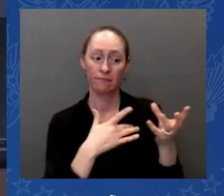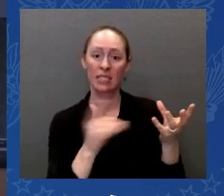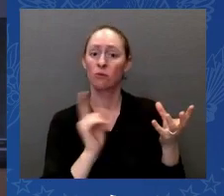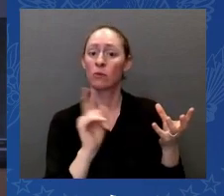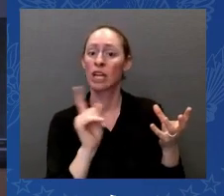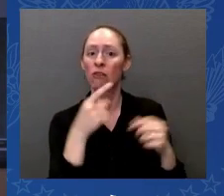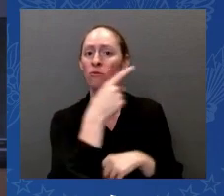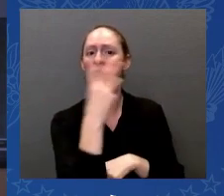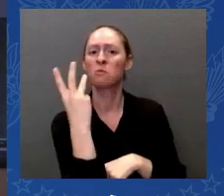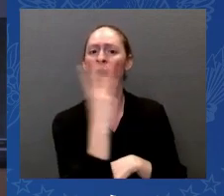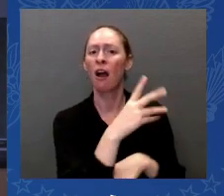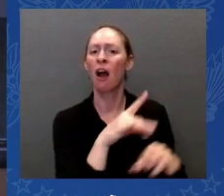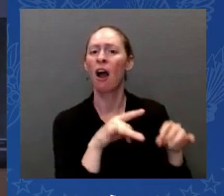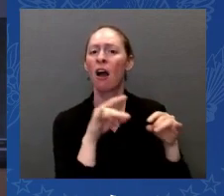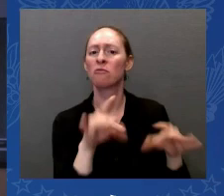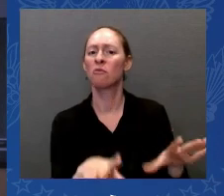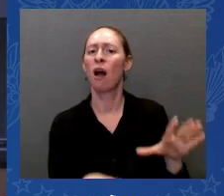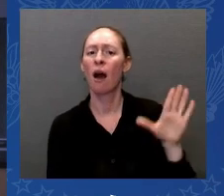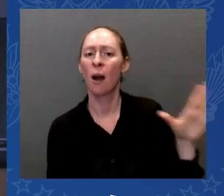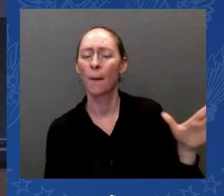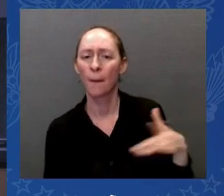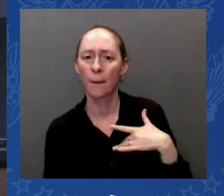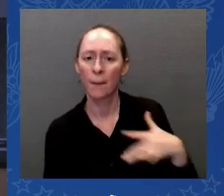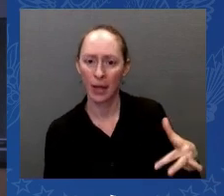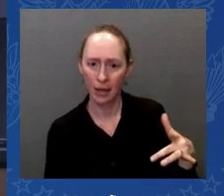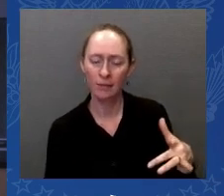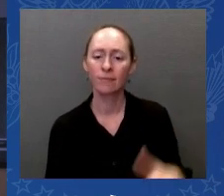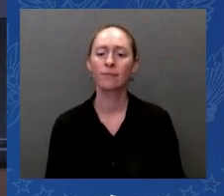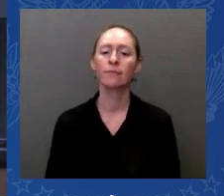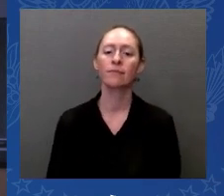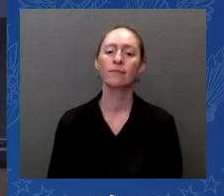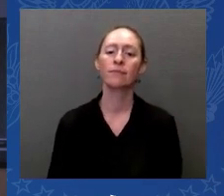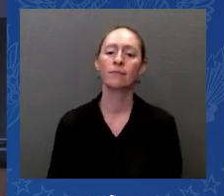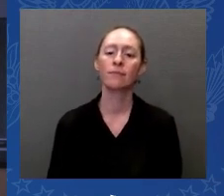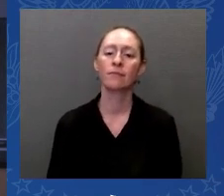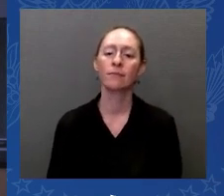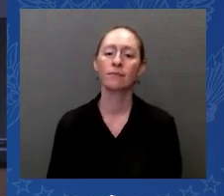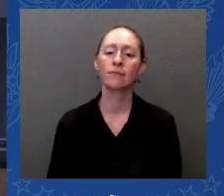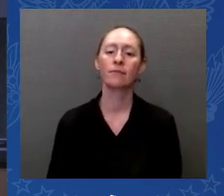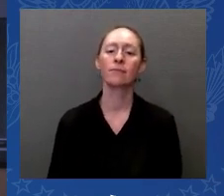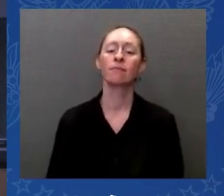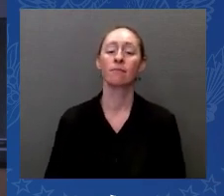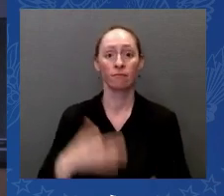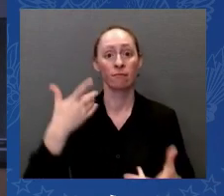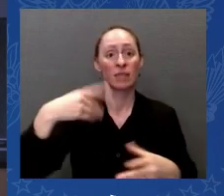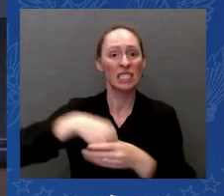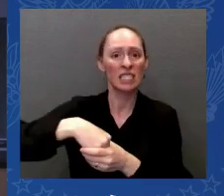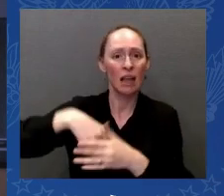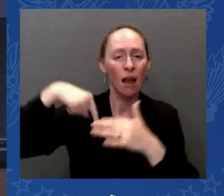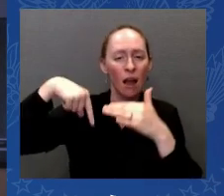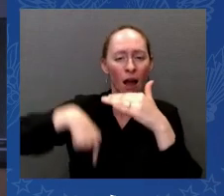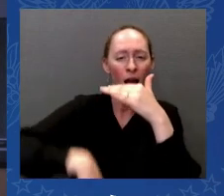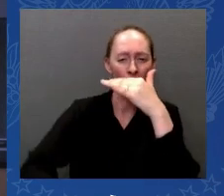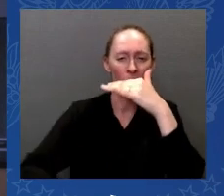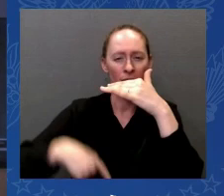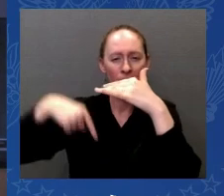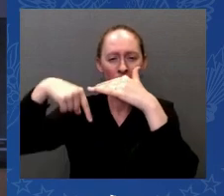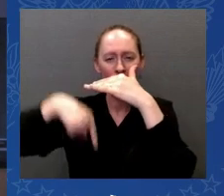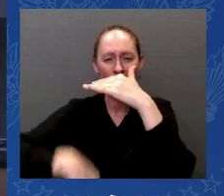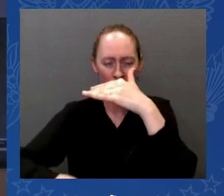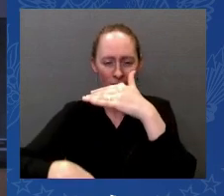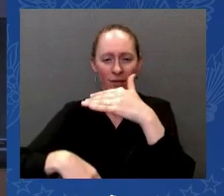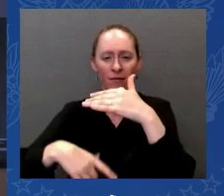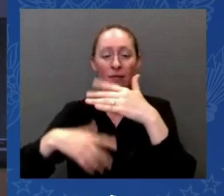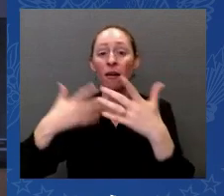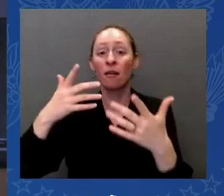aqueous solutions, mostly in South America. And those are very proven and conventional legacy-type processes of how lithium is